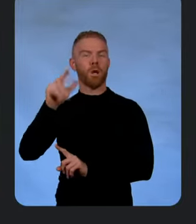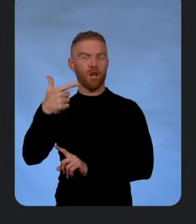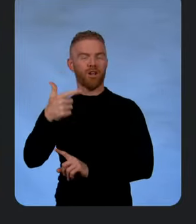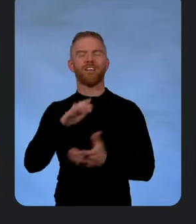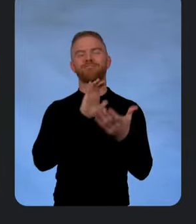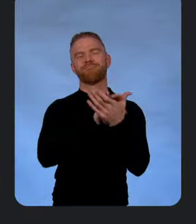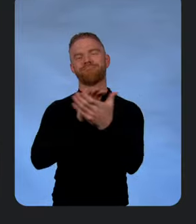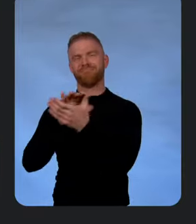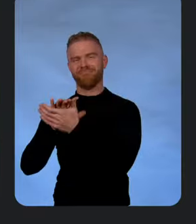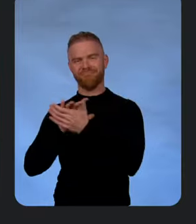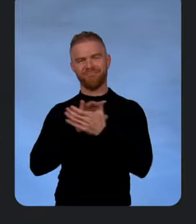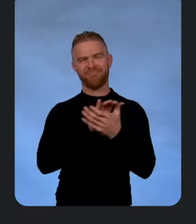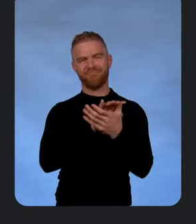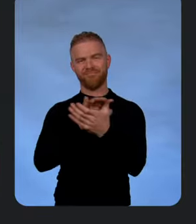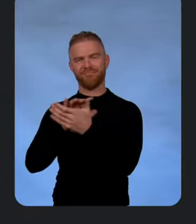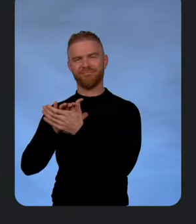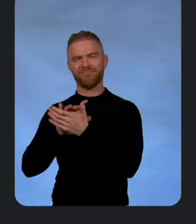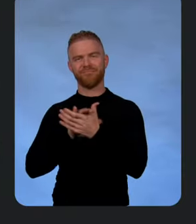Hey, Richard.